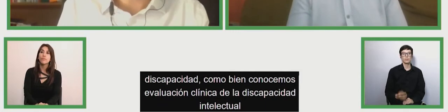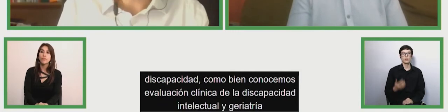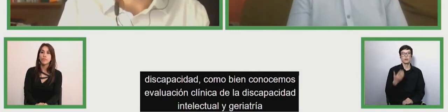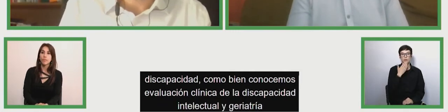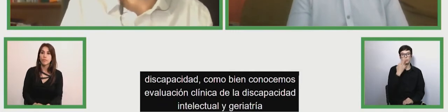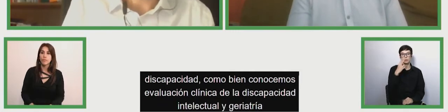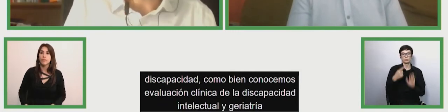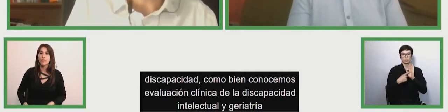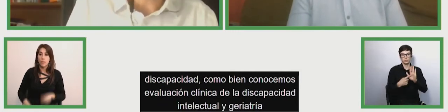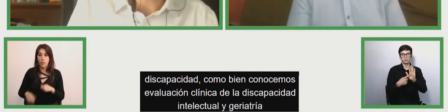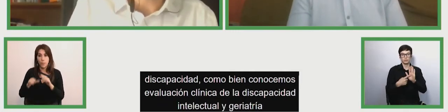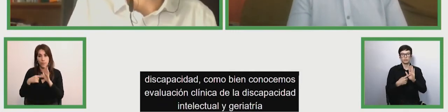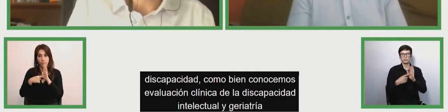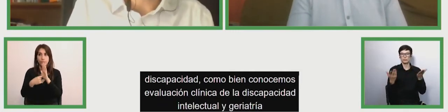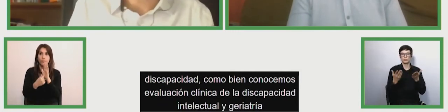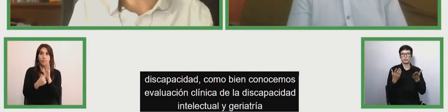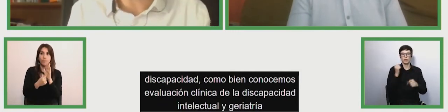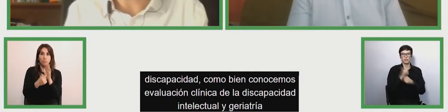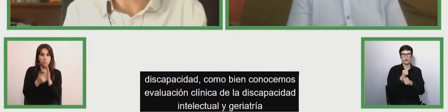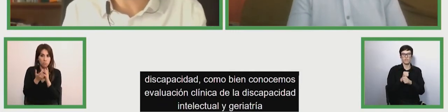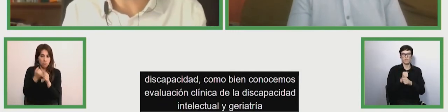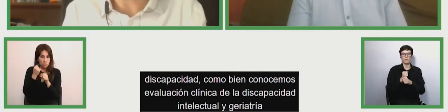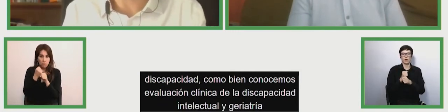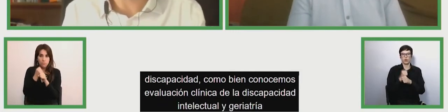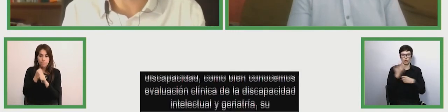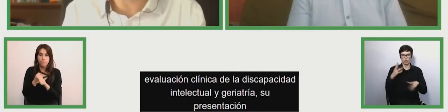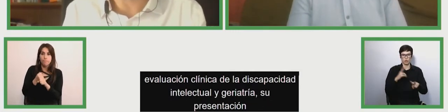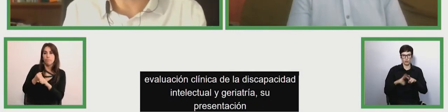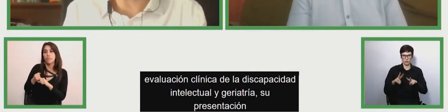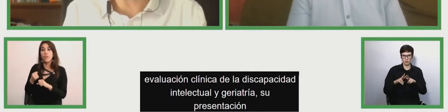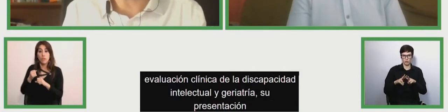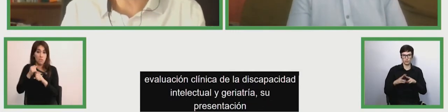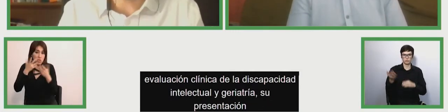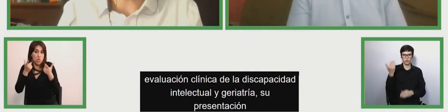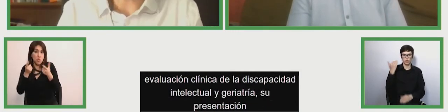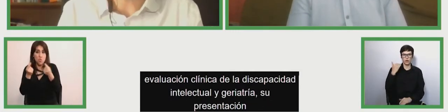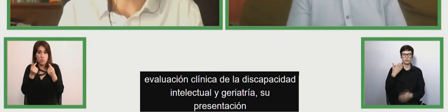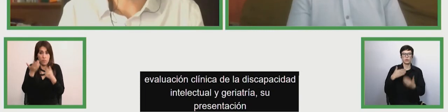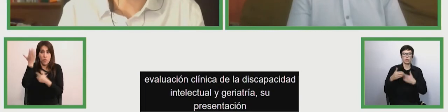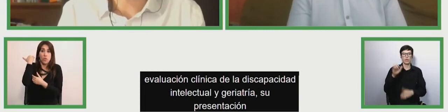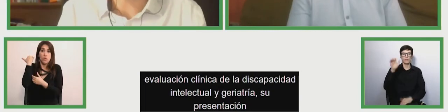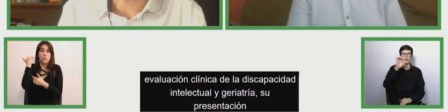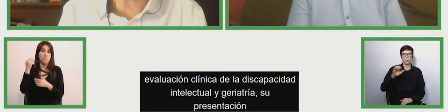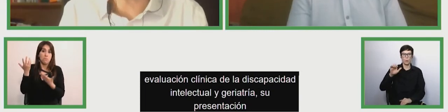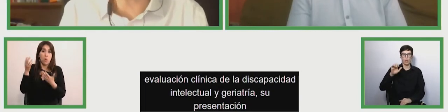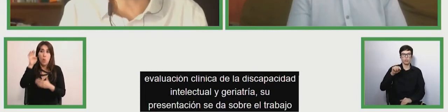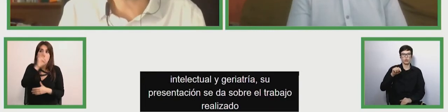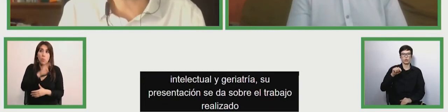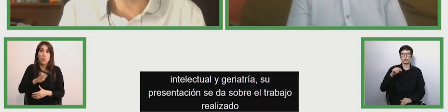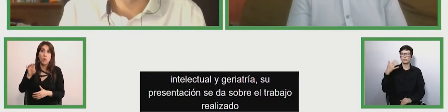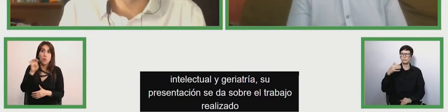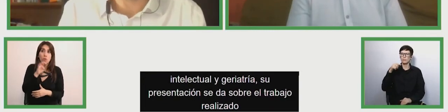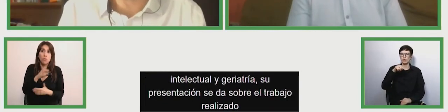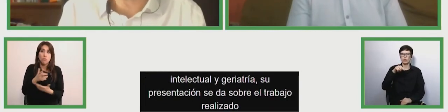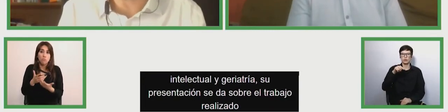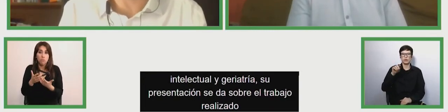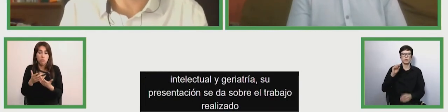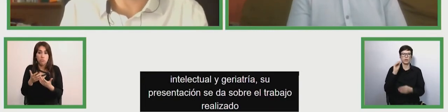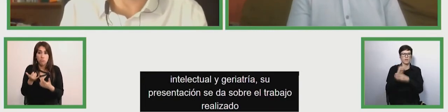and also we noted how it would be done here uh shortening distance in ecuador particularly in in